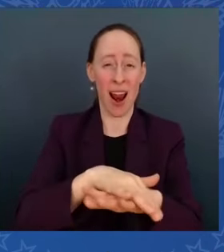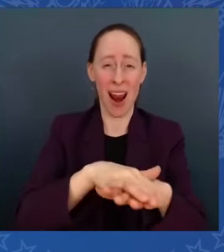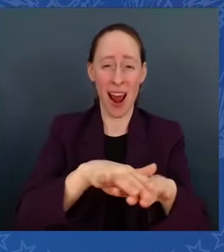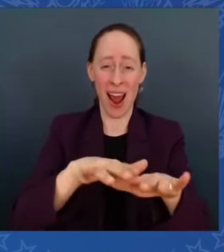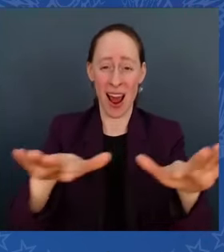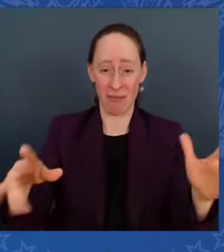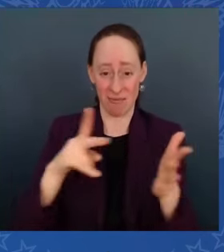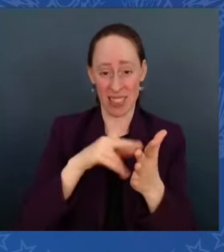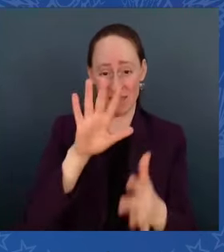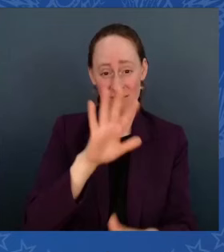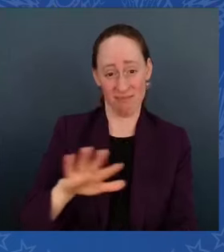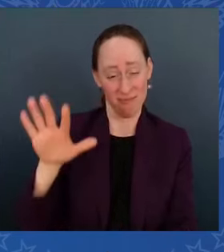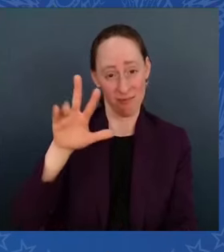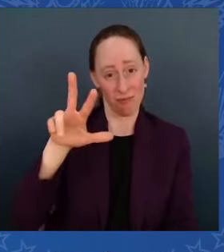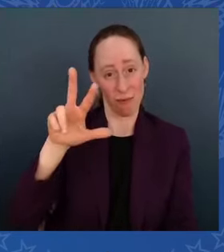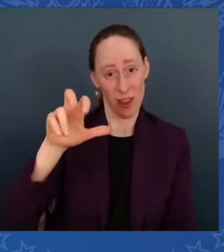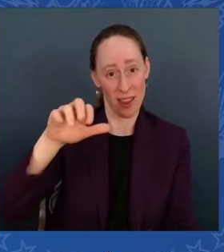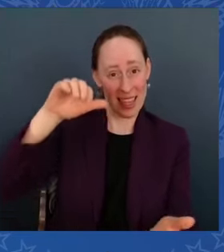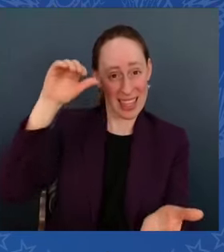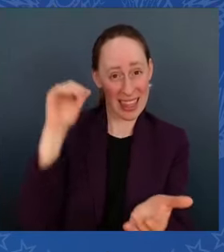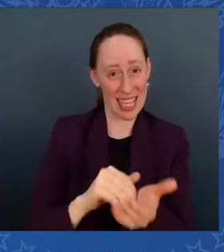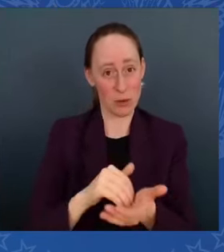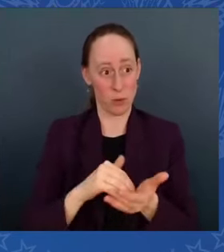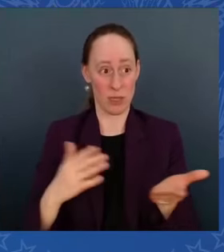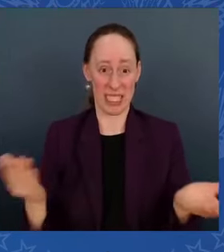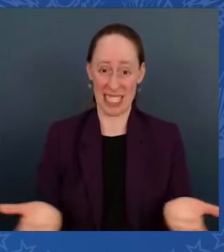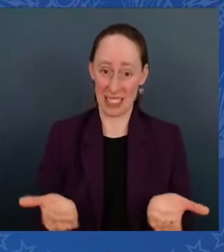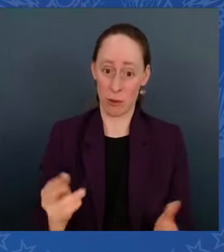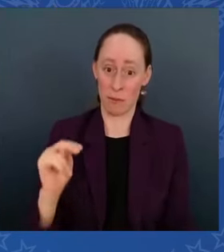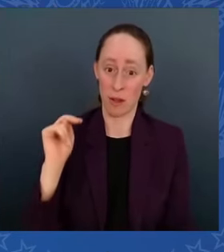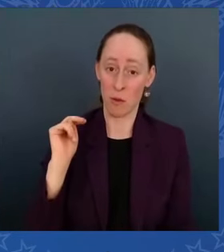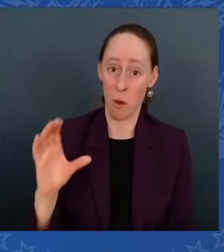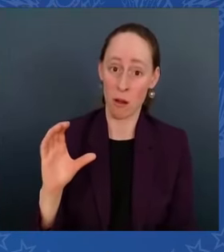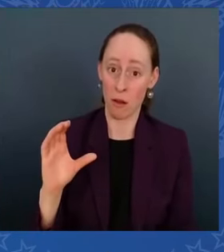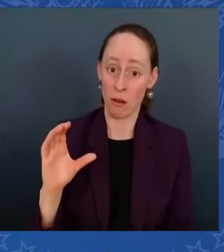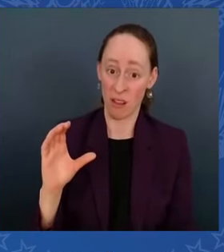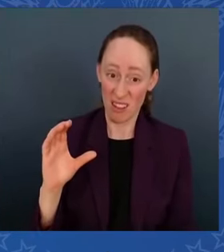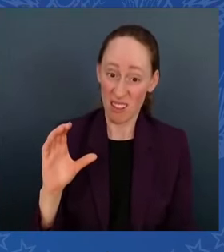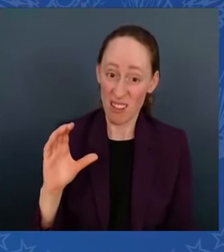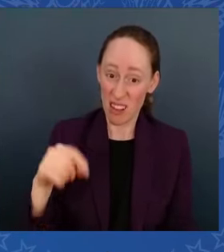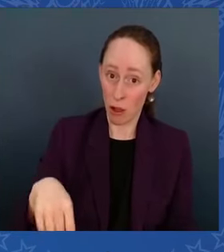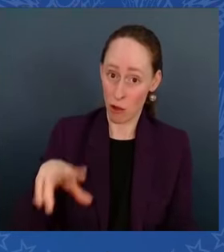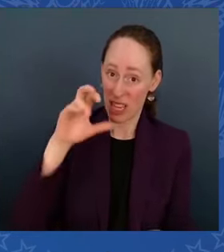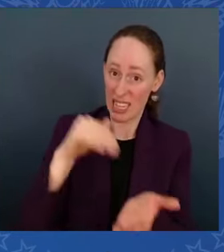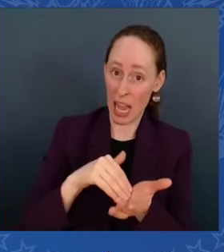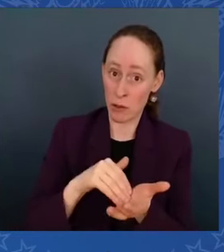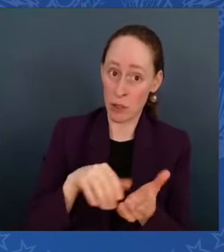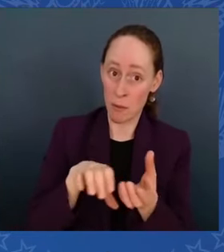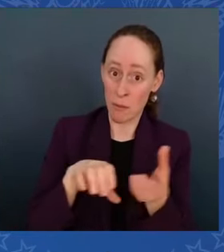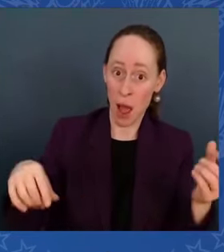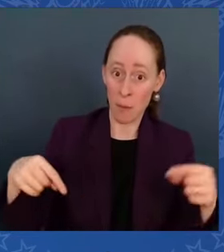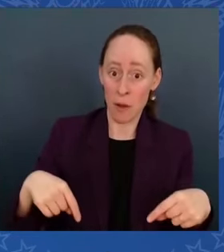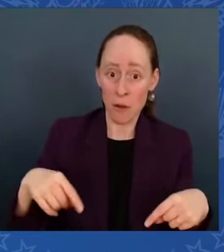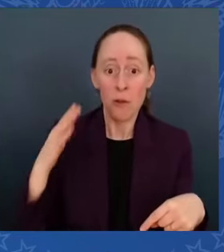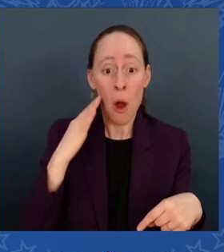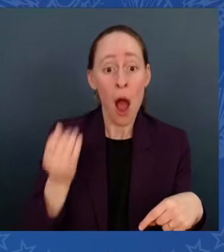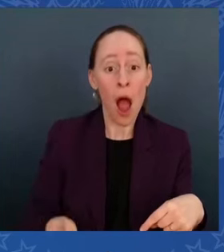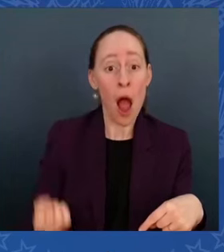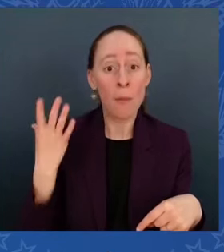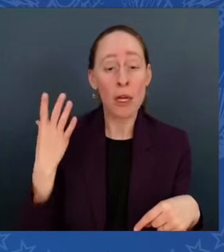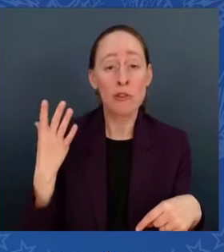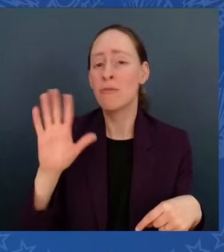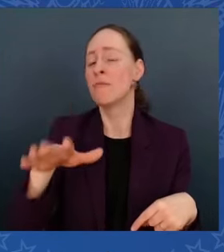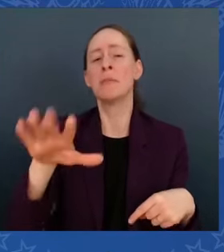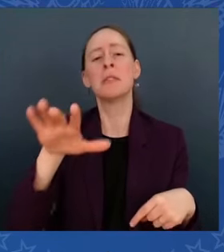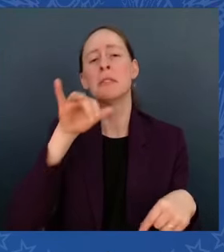Carolina alone — 300,000. The cost to replace them is consequential. But too many families only